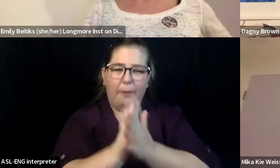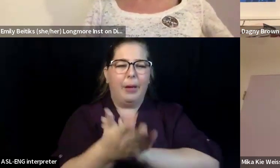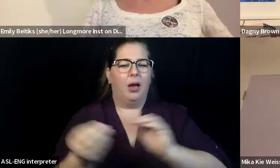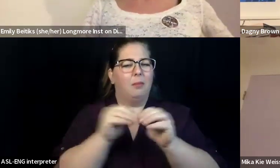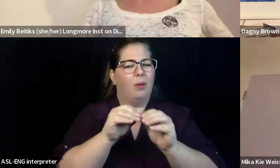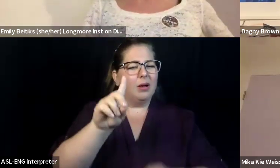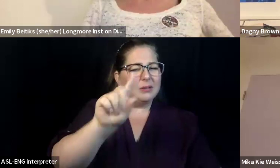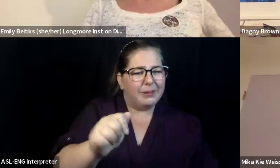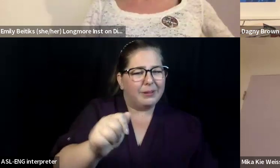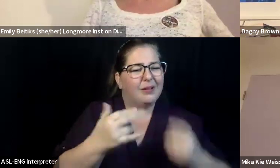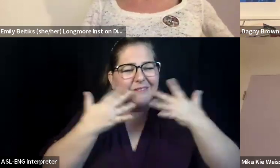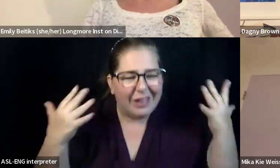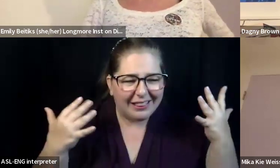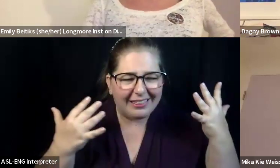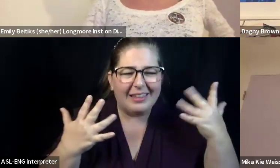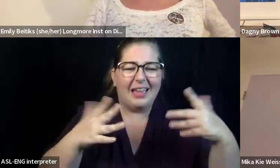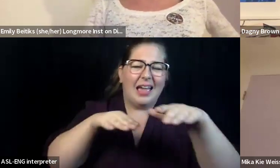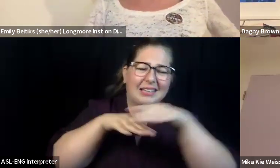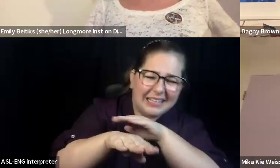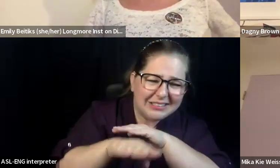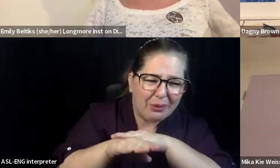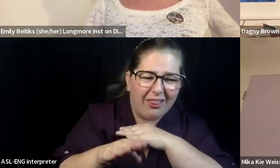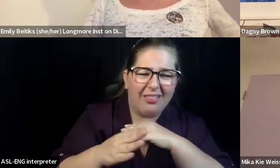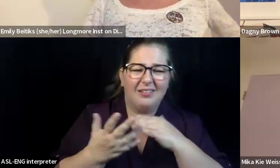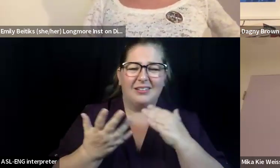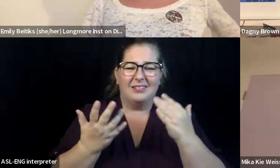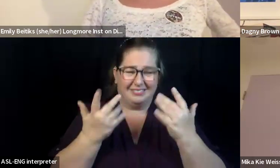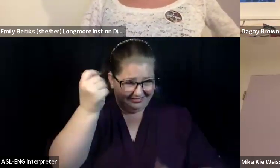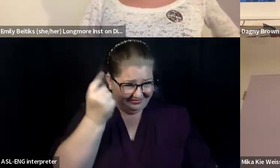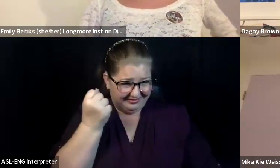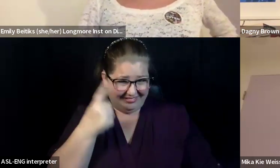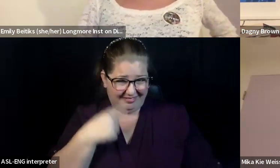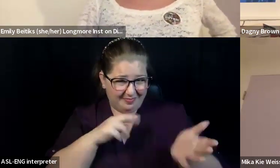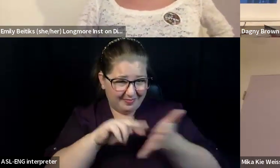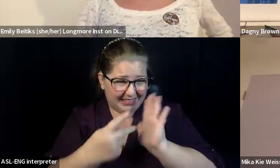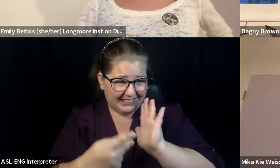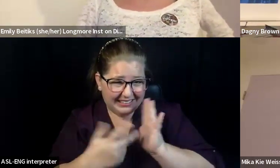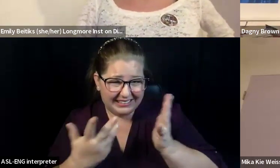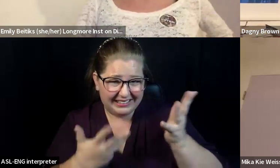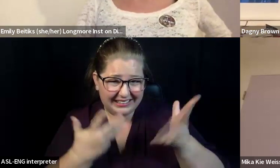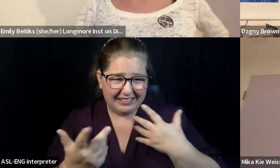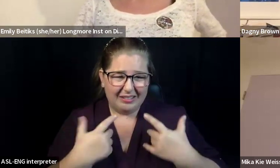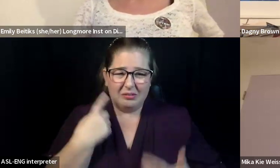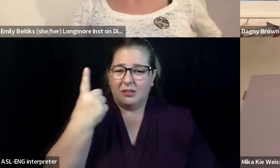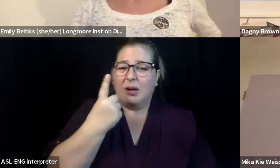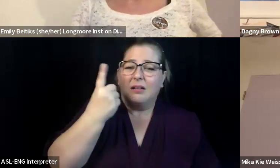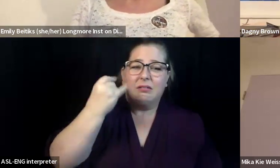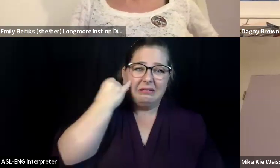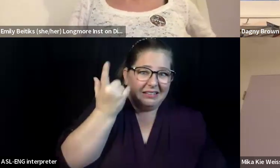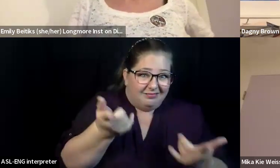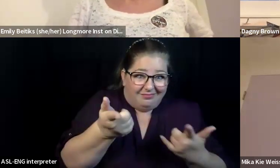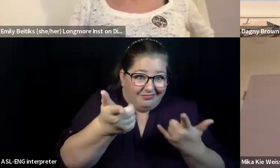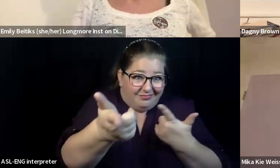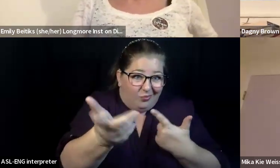You know, I was wondering if there was any plan to reach out to them or any hope for any kind of.